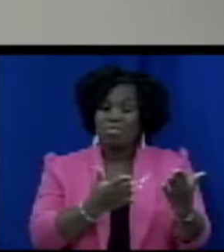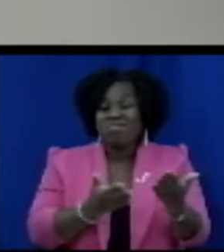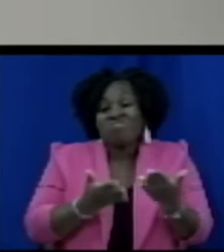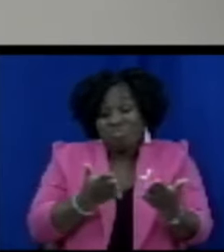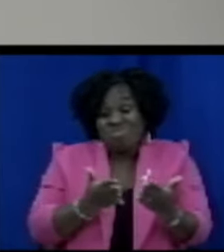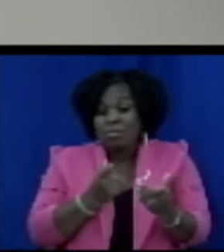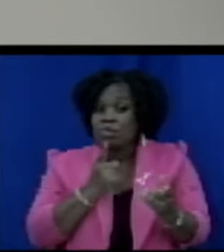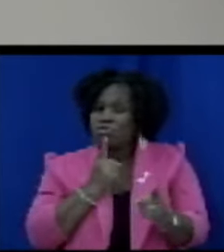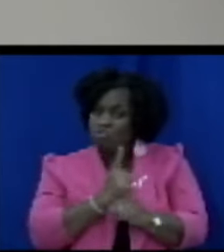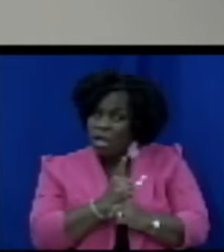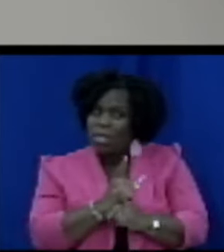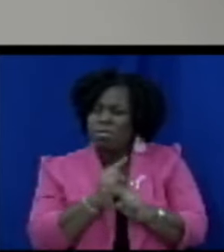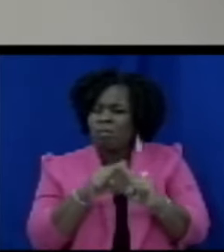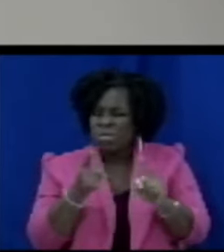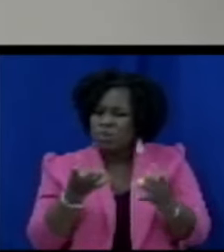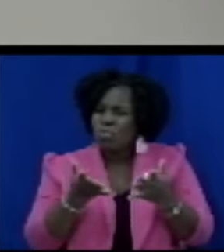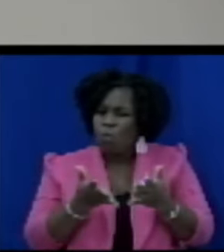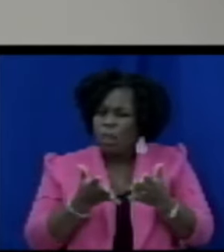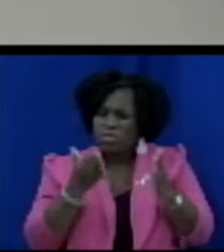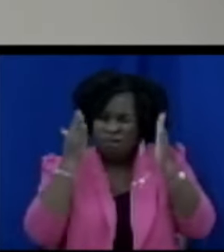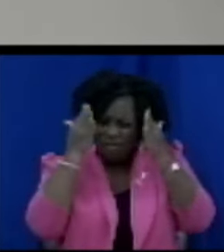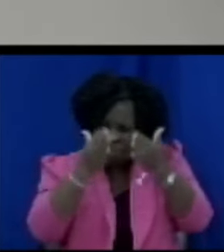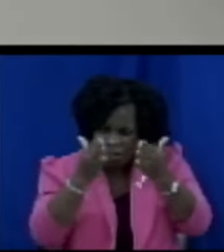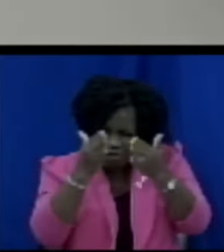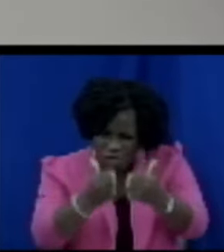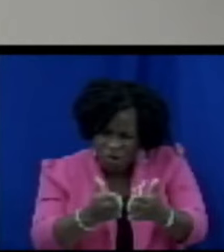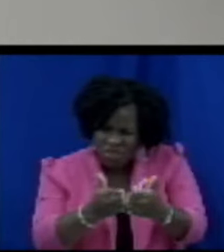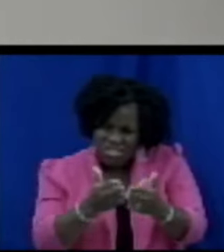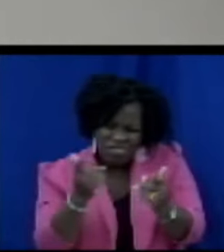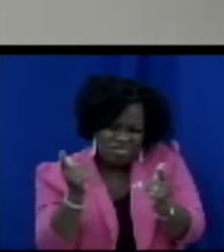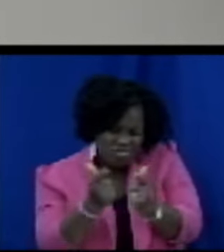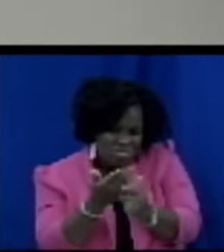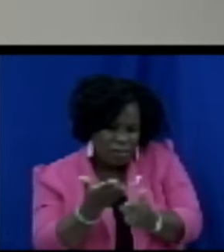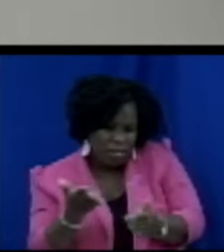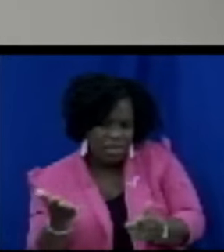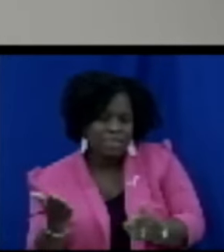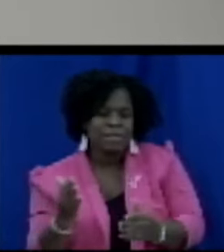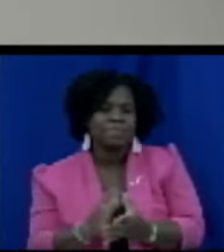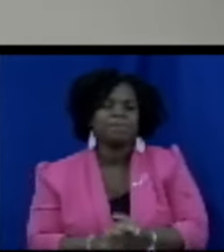things that I think should be mentioned here today